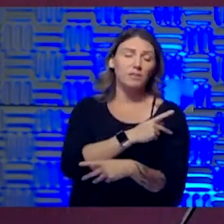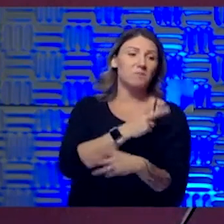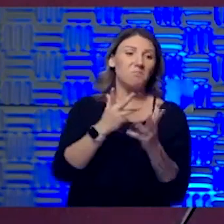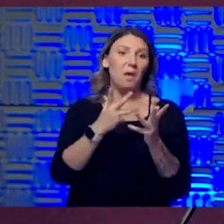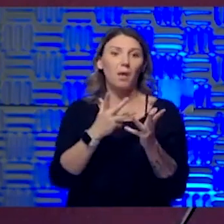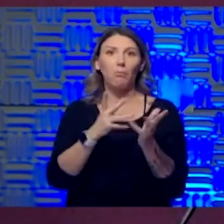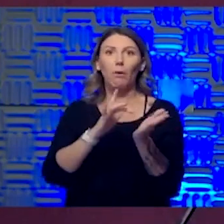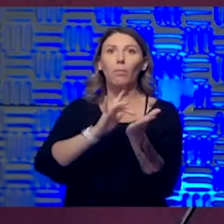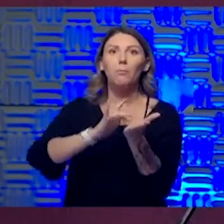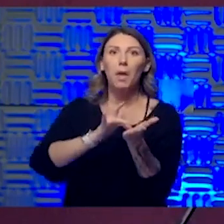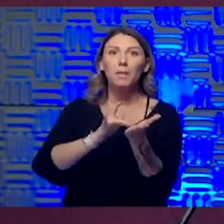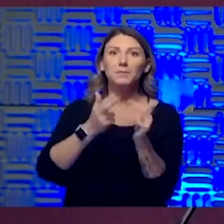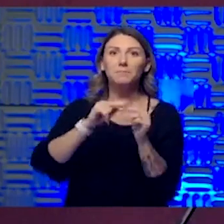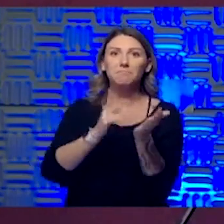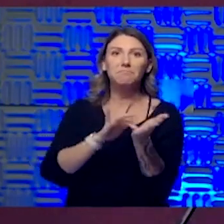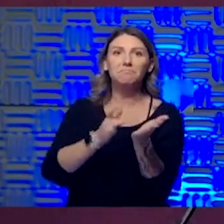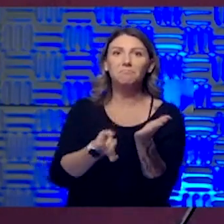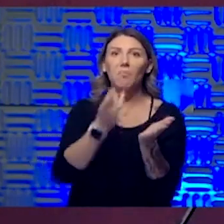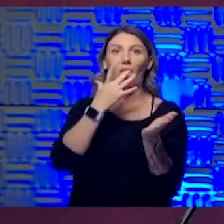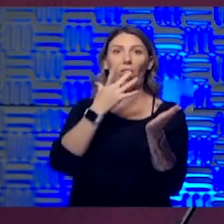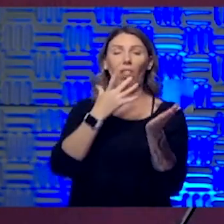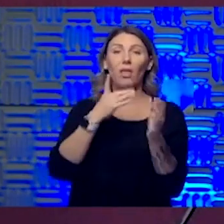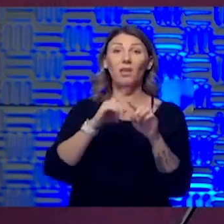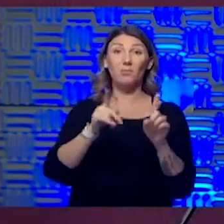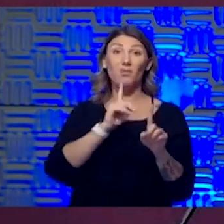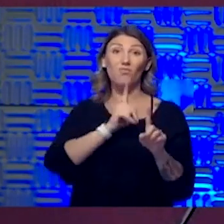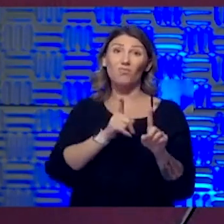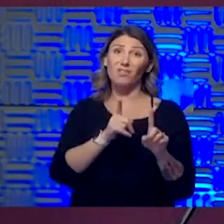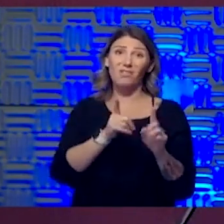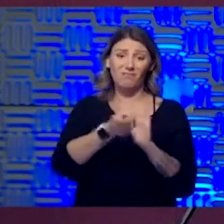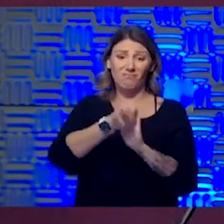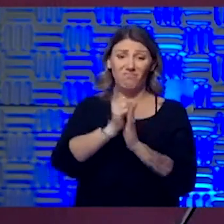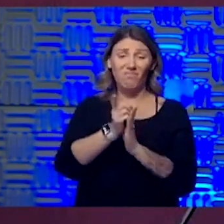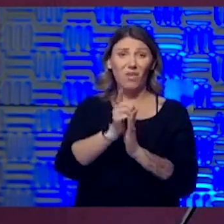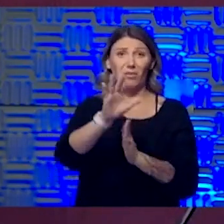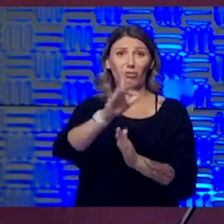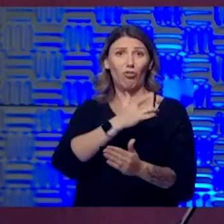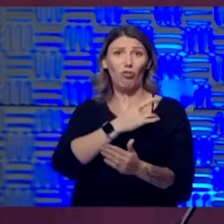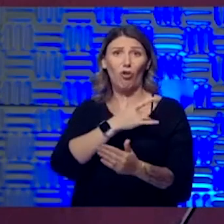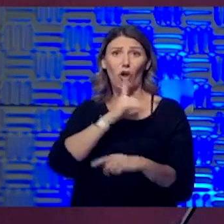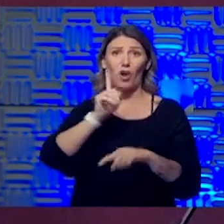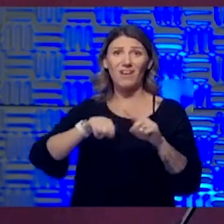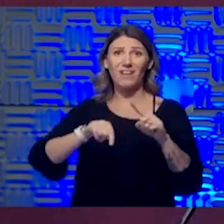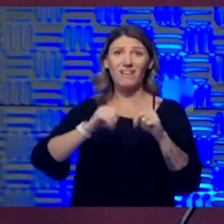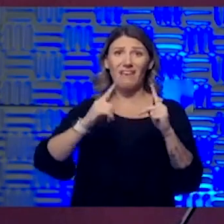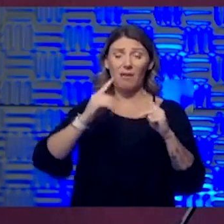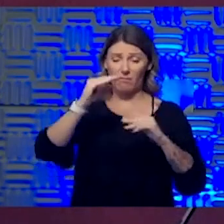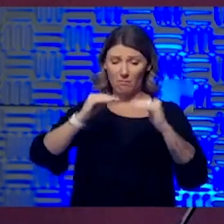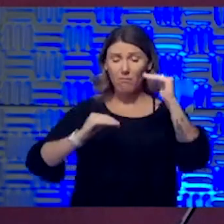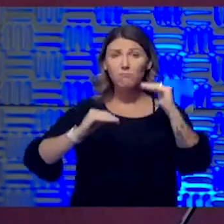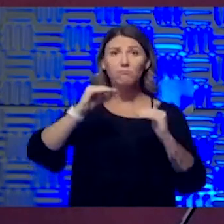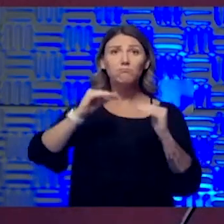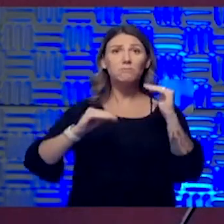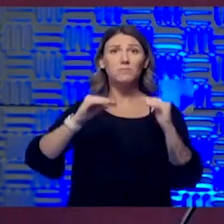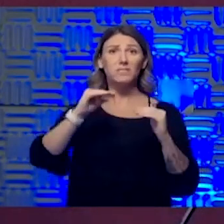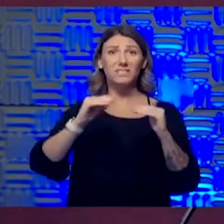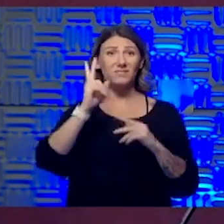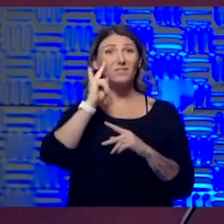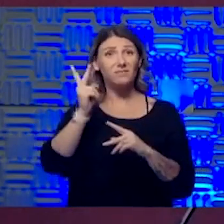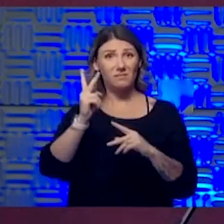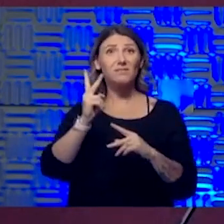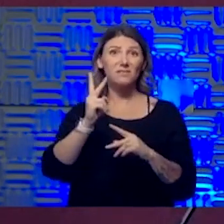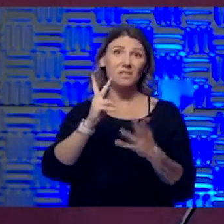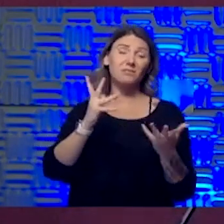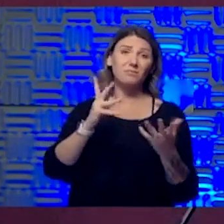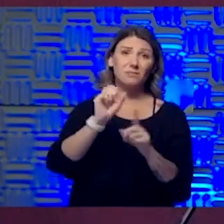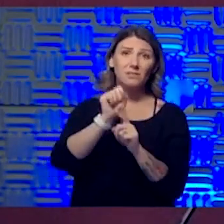medicine to help, um, stave off things. But really they're at a point where their heart can no longer compensate. And they did, they have, we have seen some cases that came in